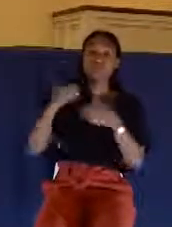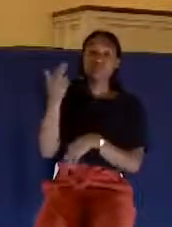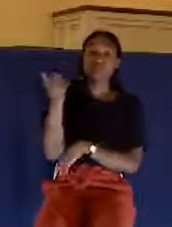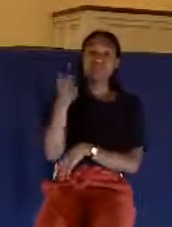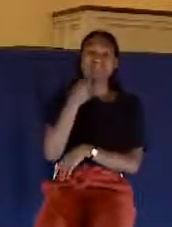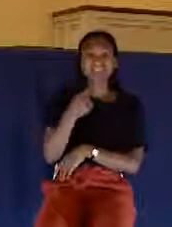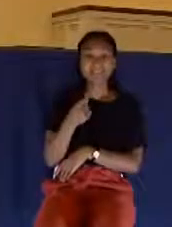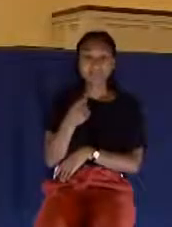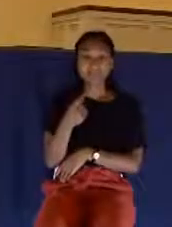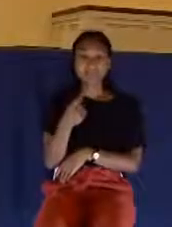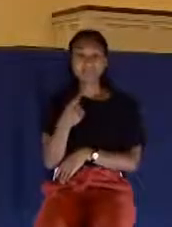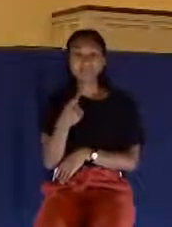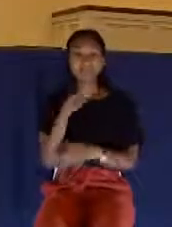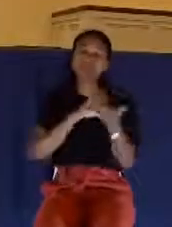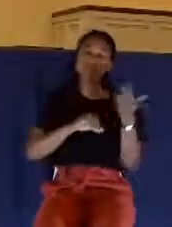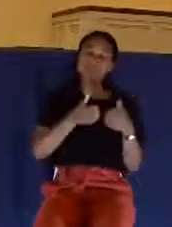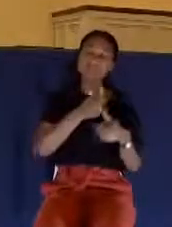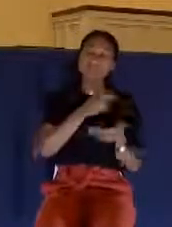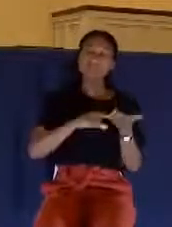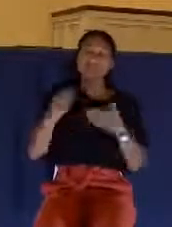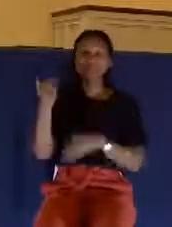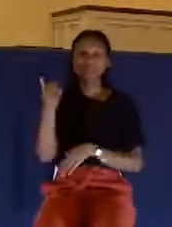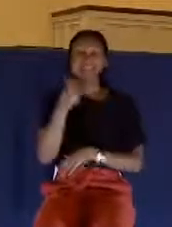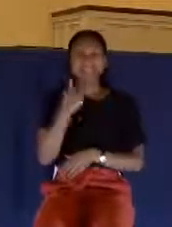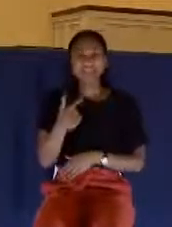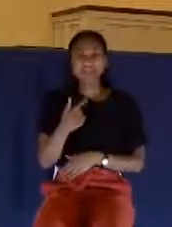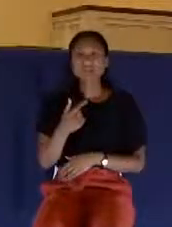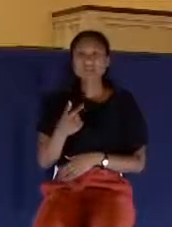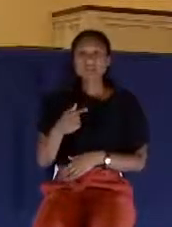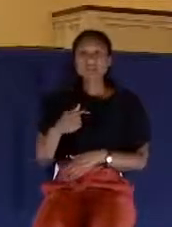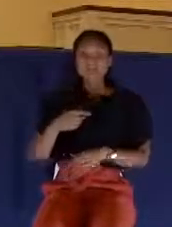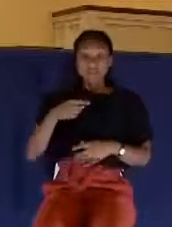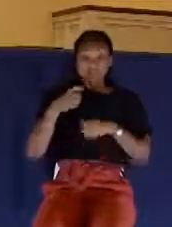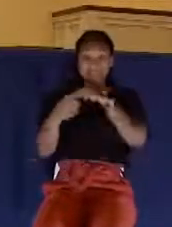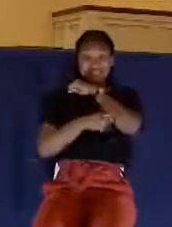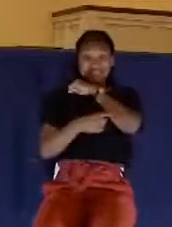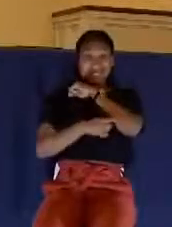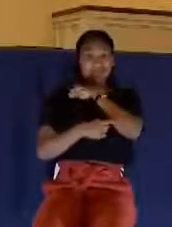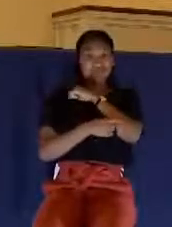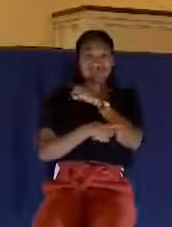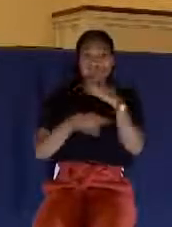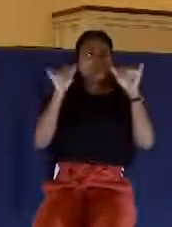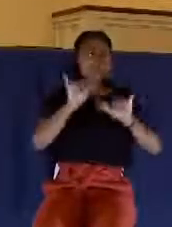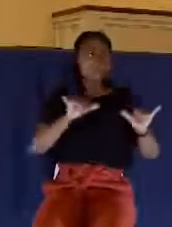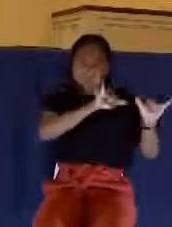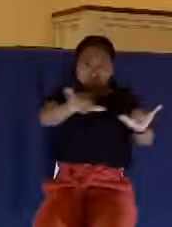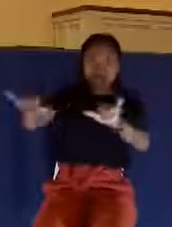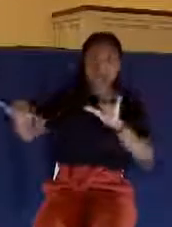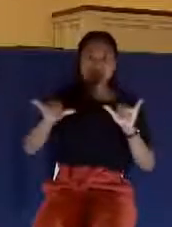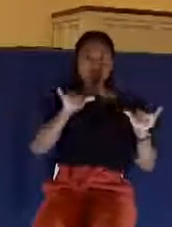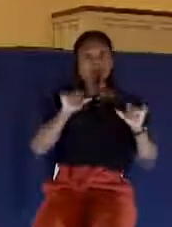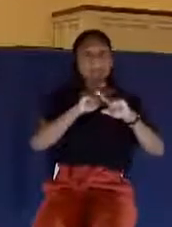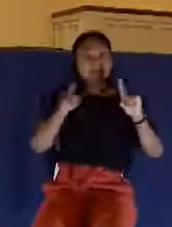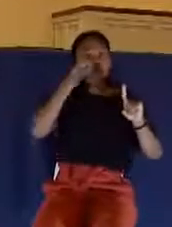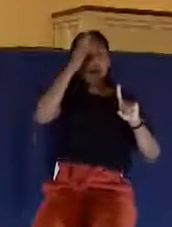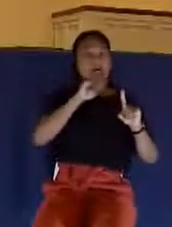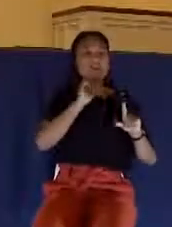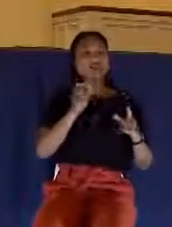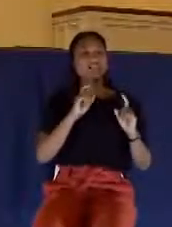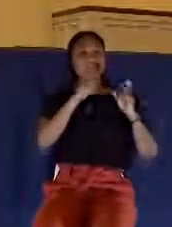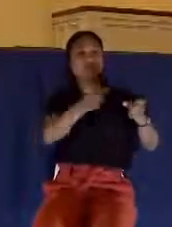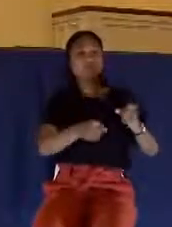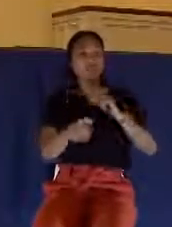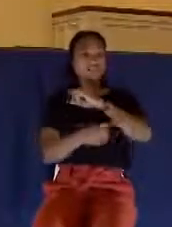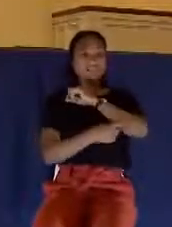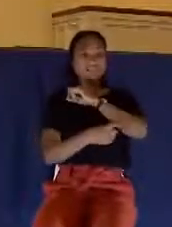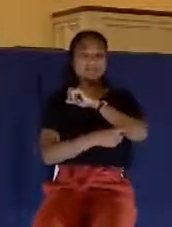taking you, but such as is common to man. But God is faithful, will not suffer you to be attempted above that you're able. But will